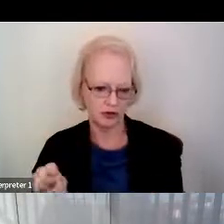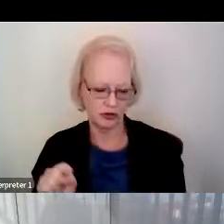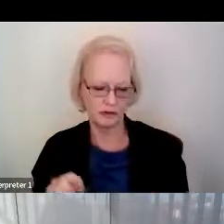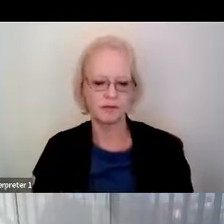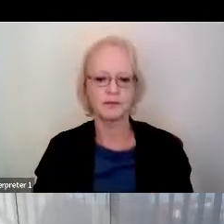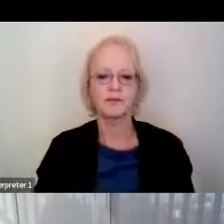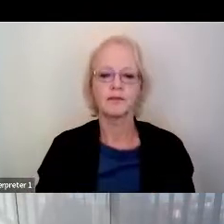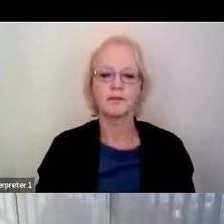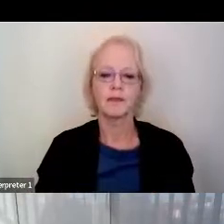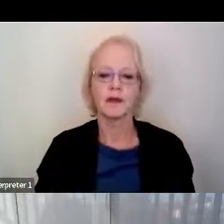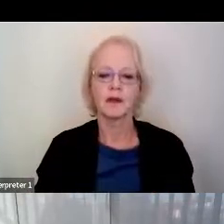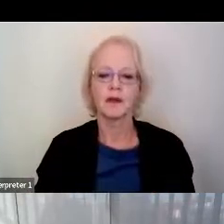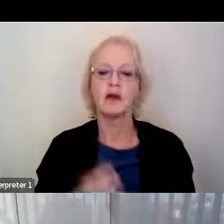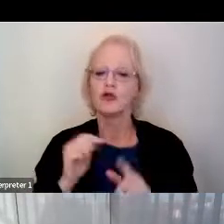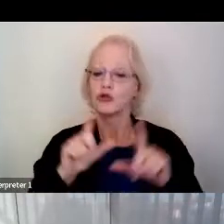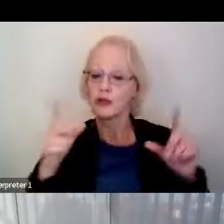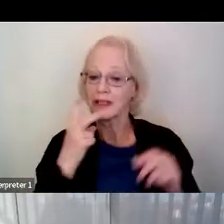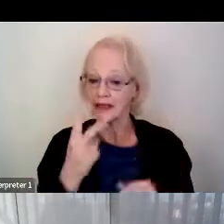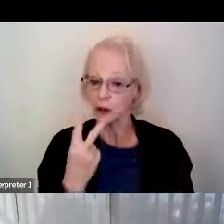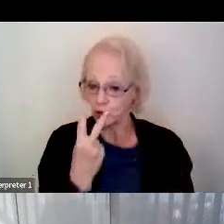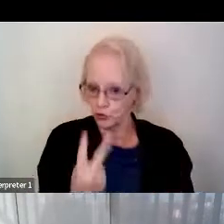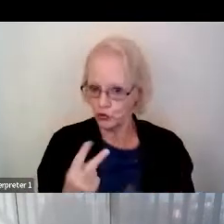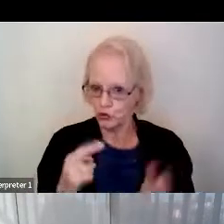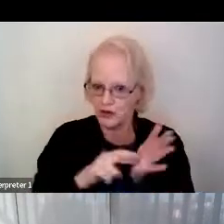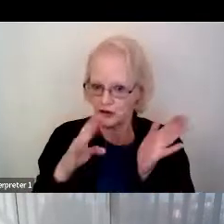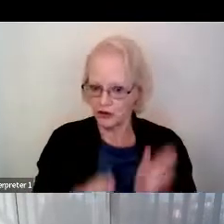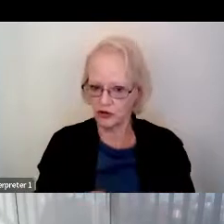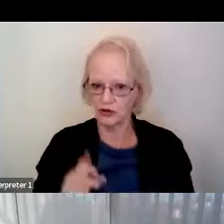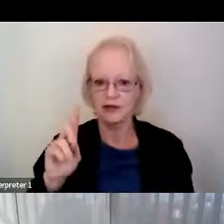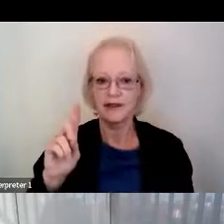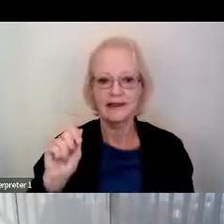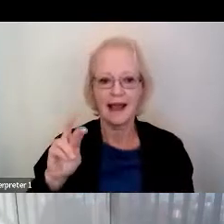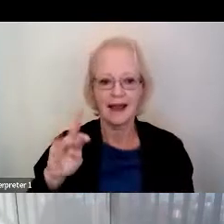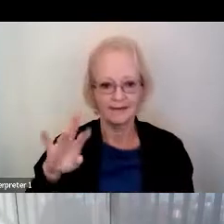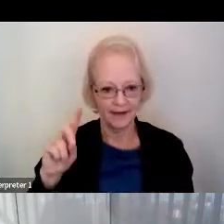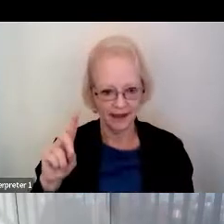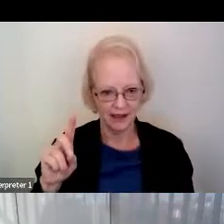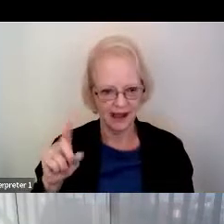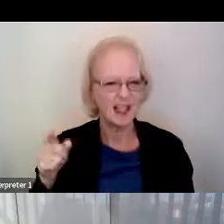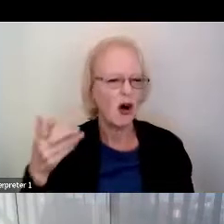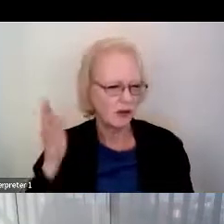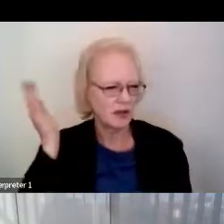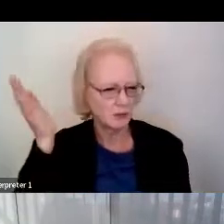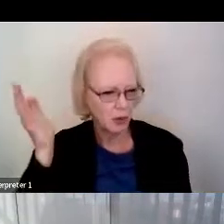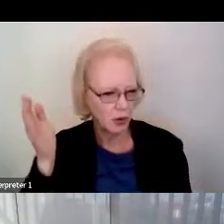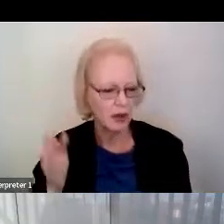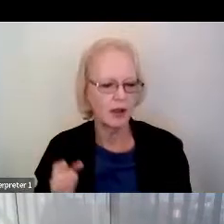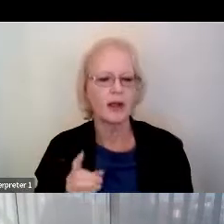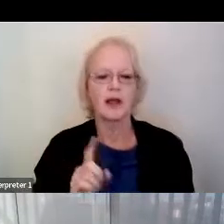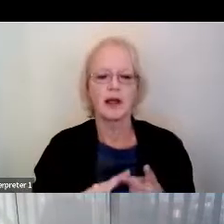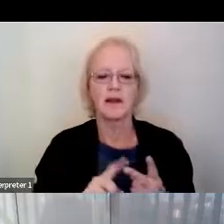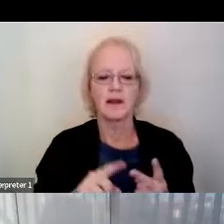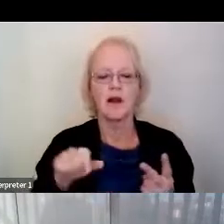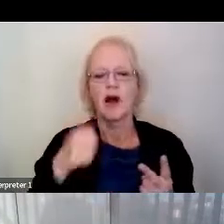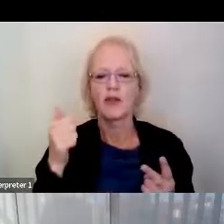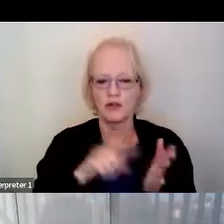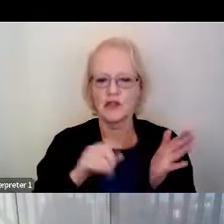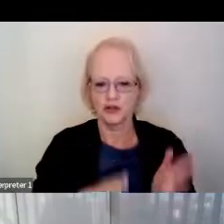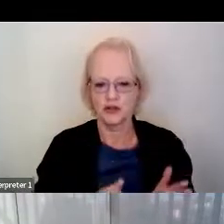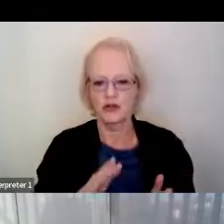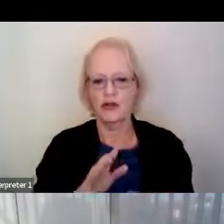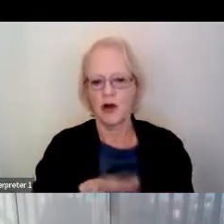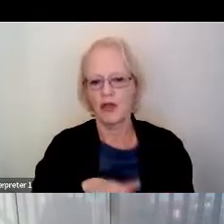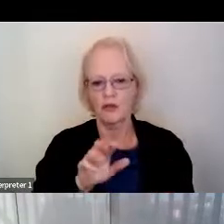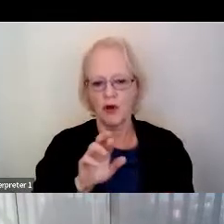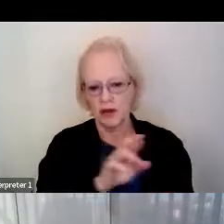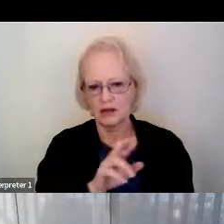is a photo of two researchers. So David is on the left who spoke earlier. And then another researcher on the right. And then